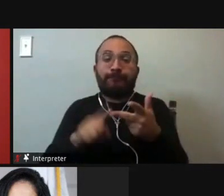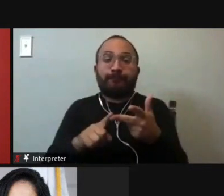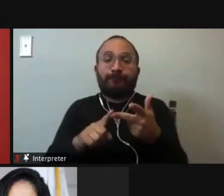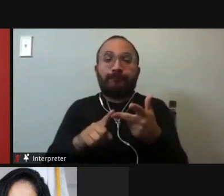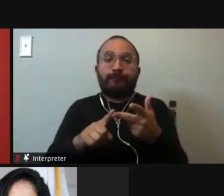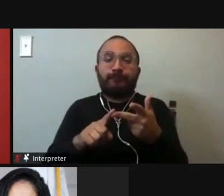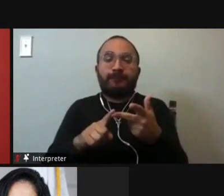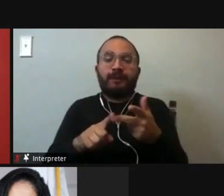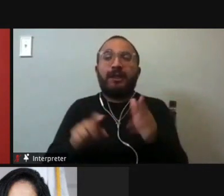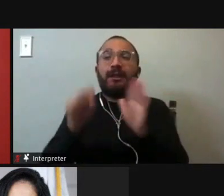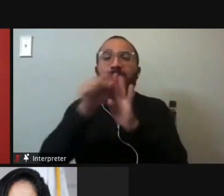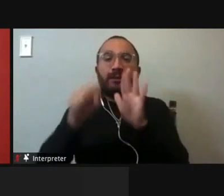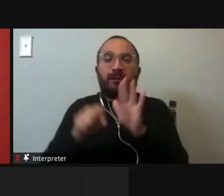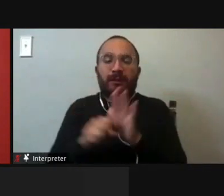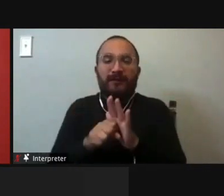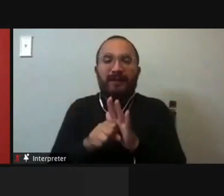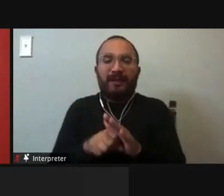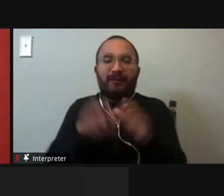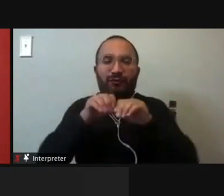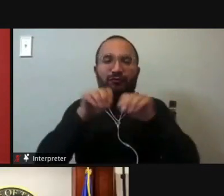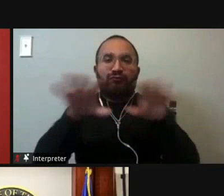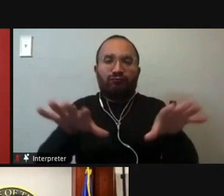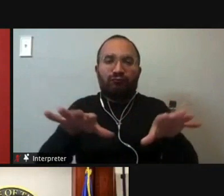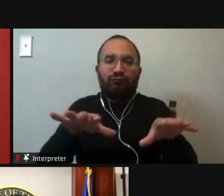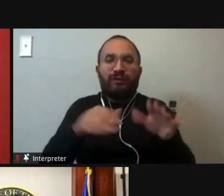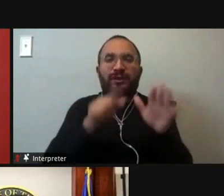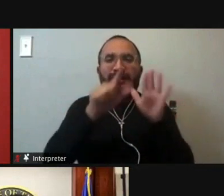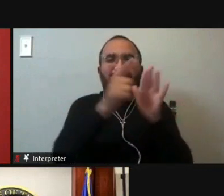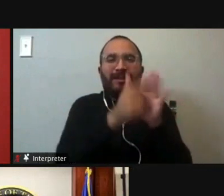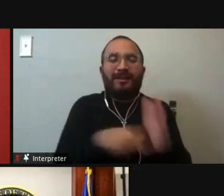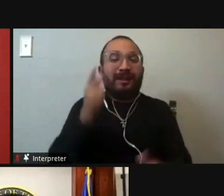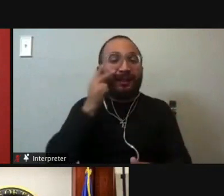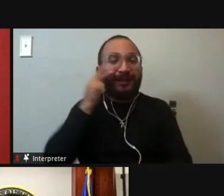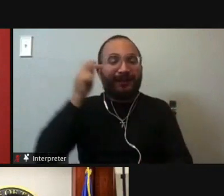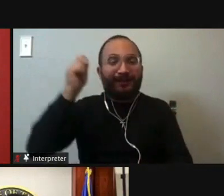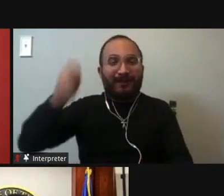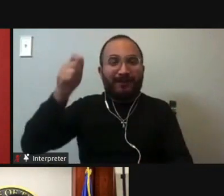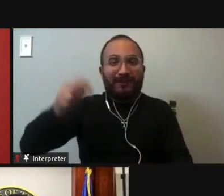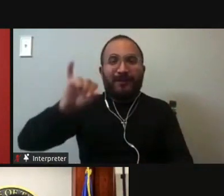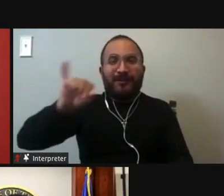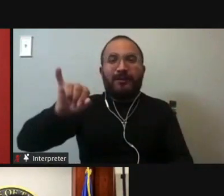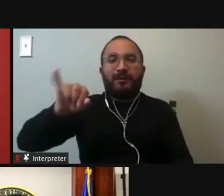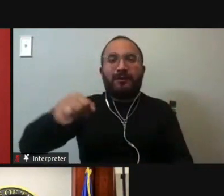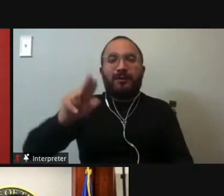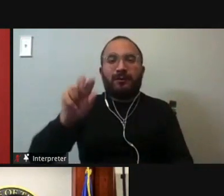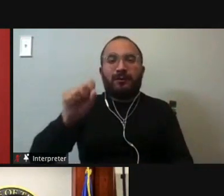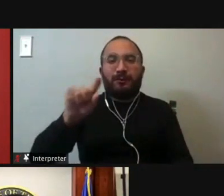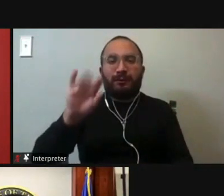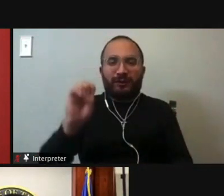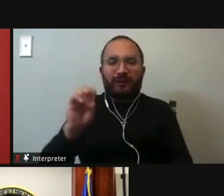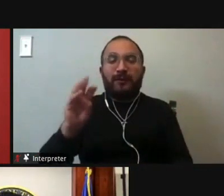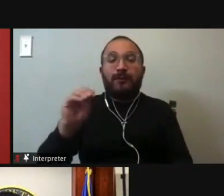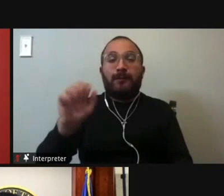to equal justice under law. So thanks for having me here. And I see Justice Martinez. Yes. Welcome Justice Martinez. Thank you so